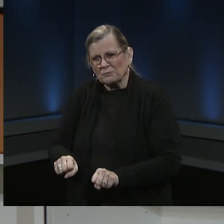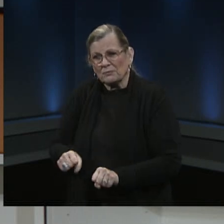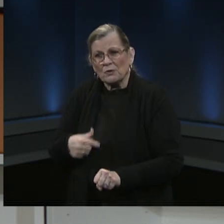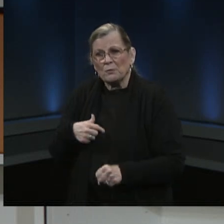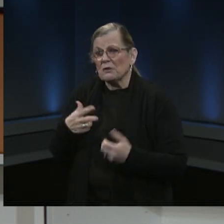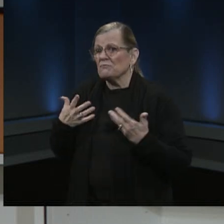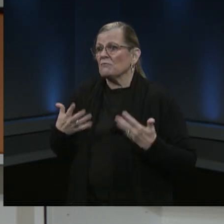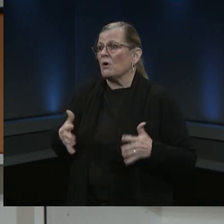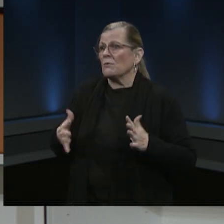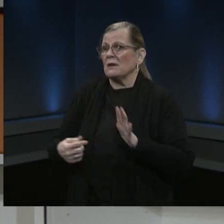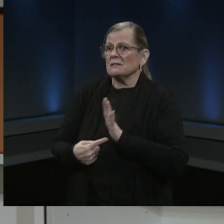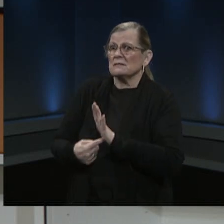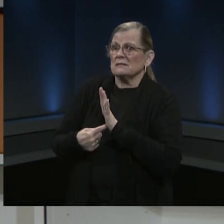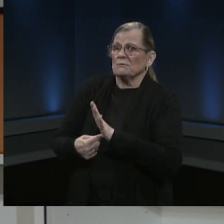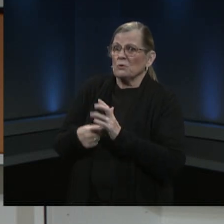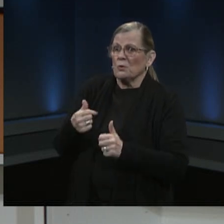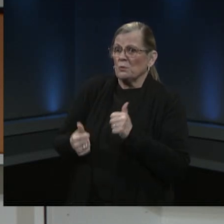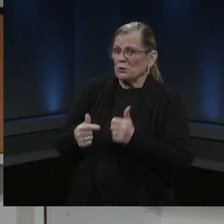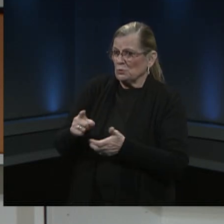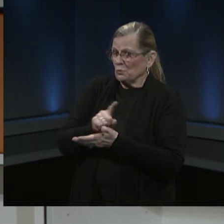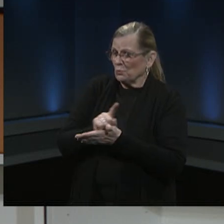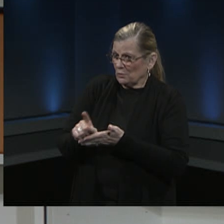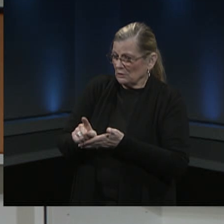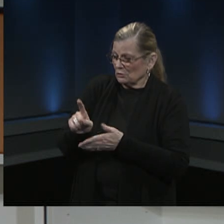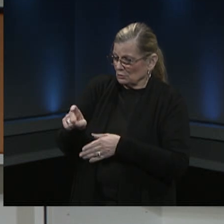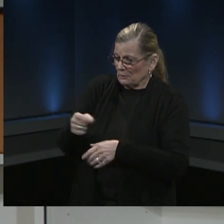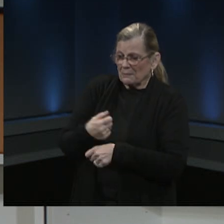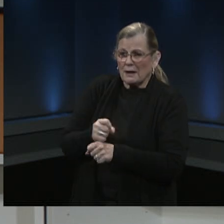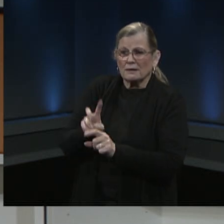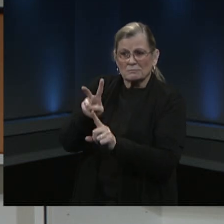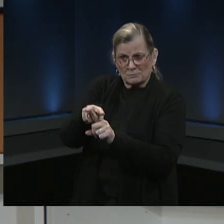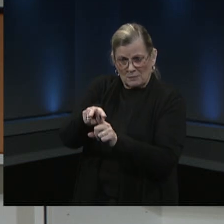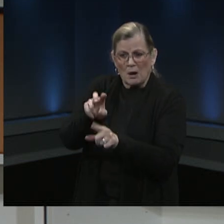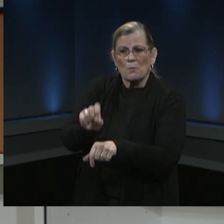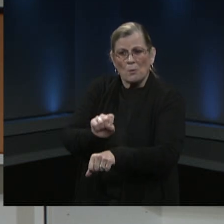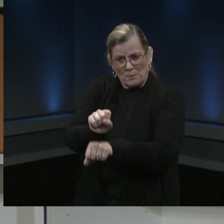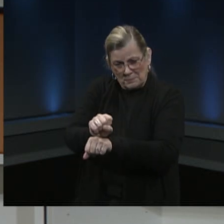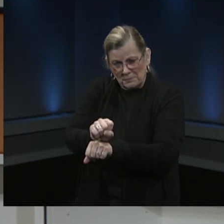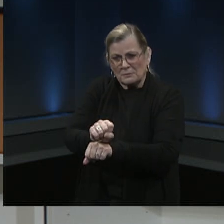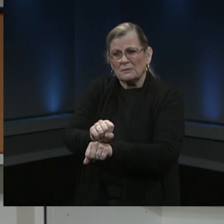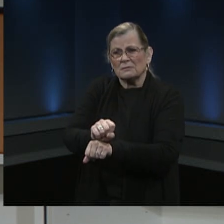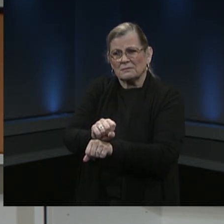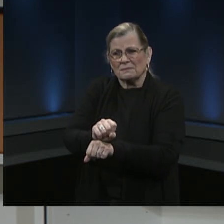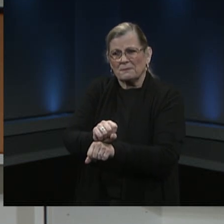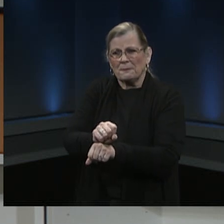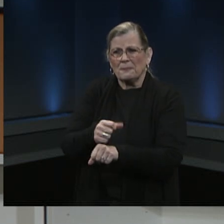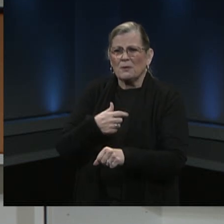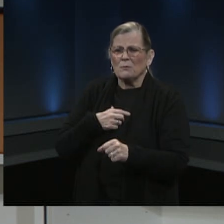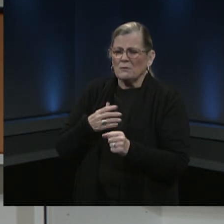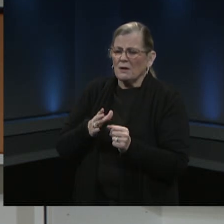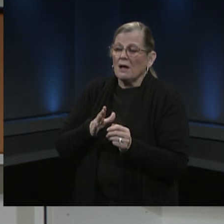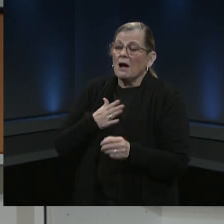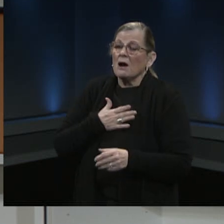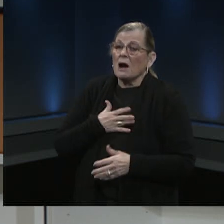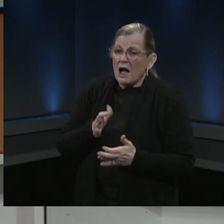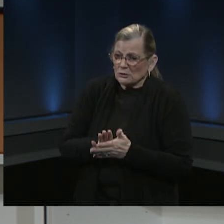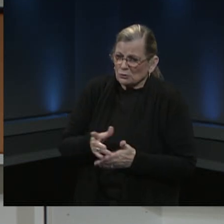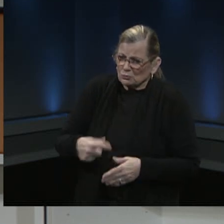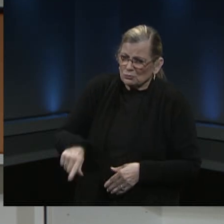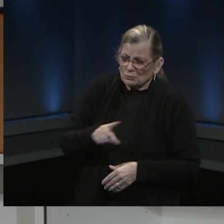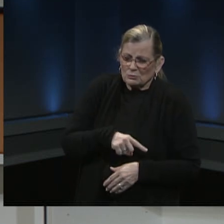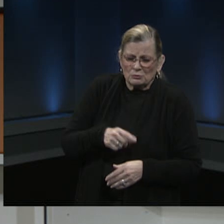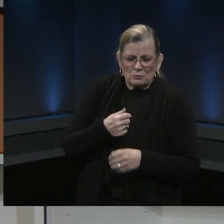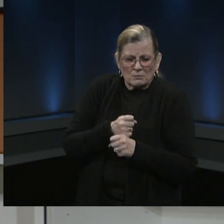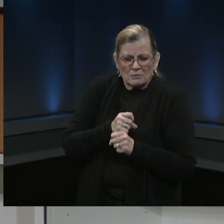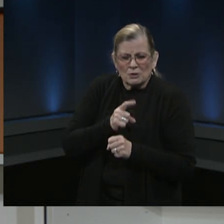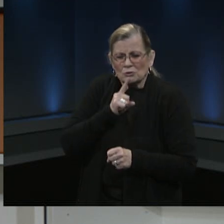which week you should be registering for and we're asking people honestly to do the right thing we've always been